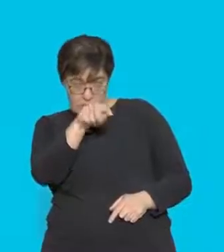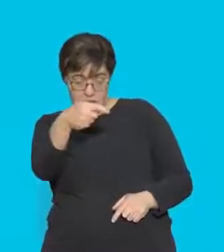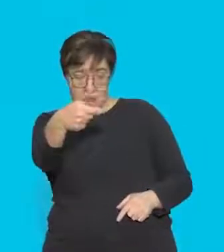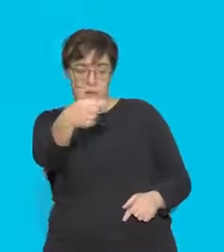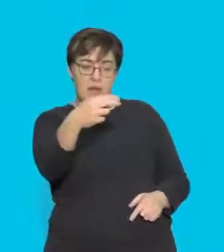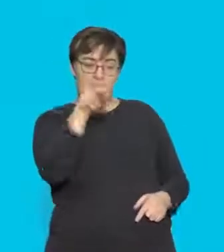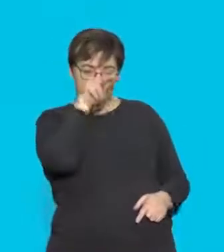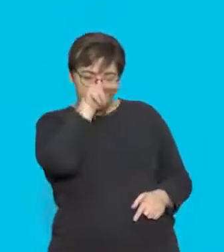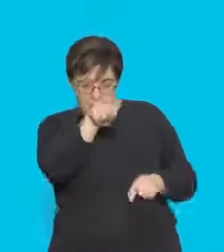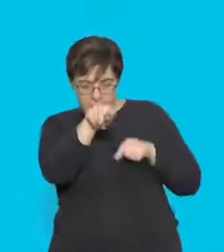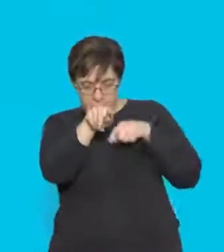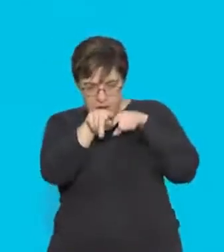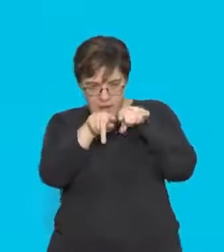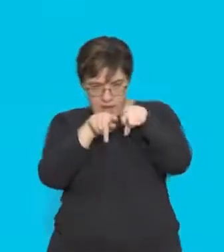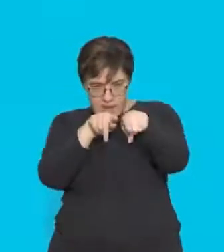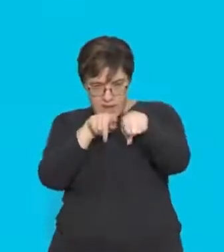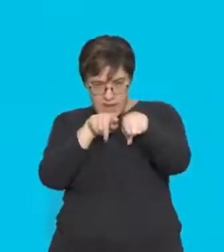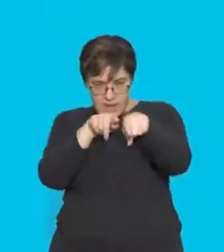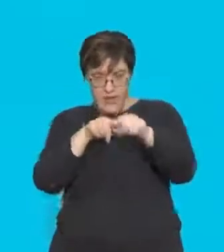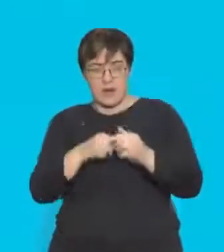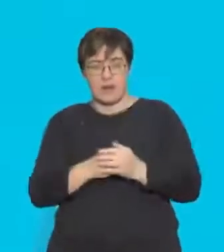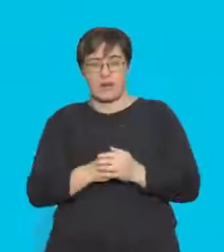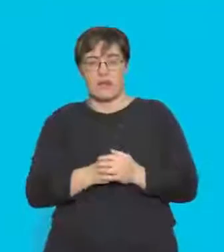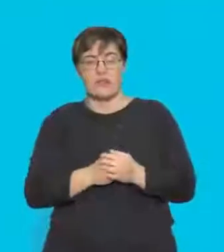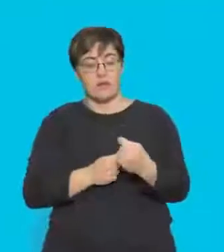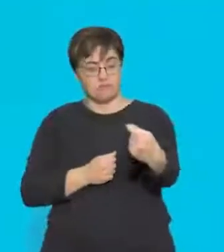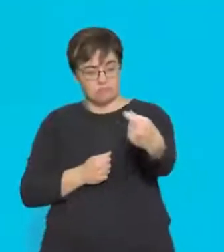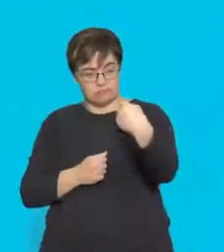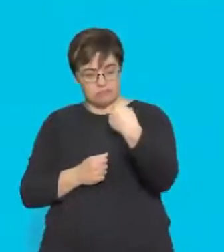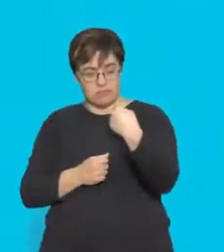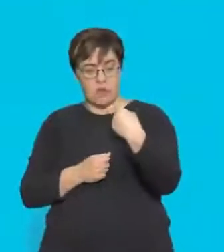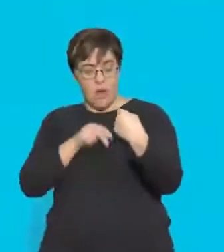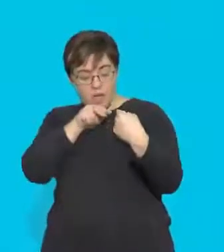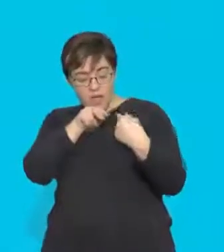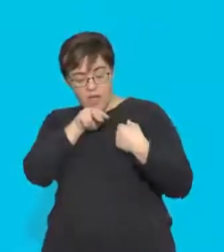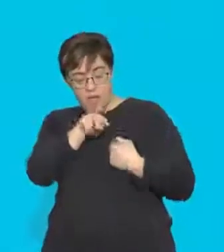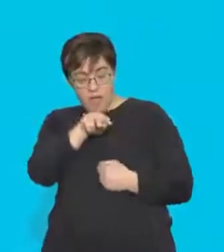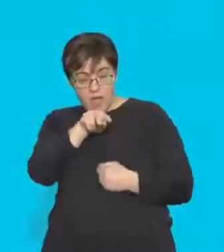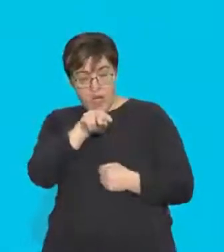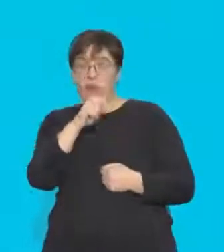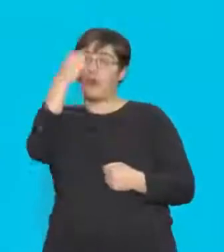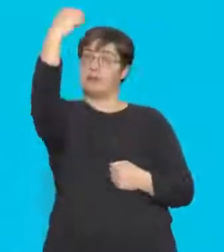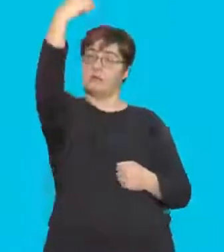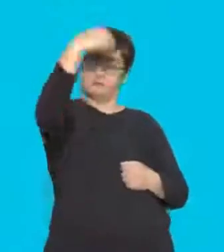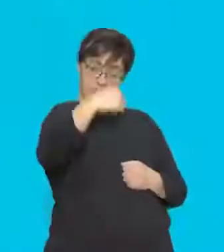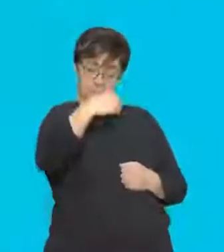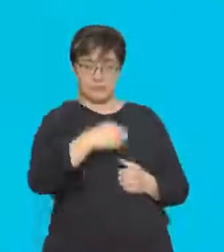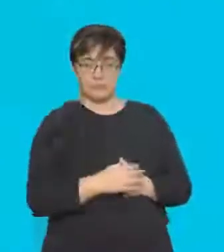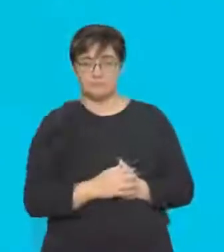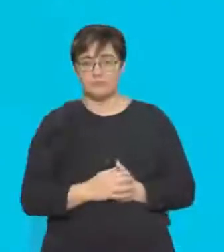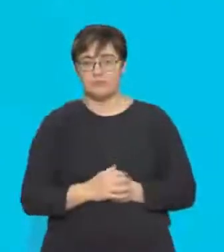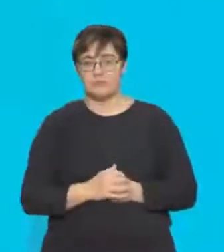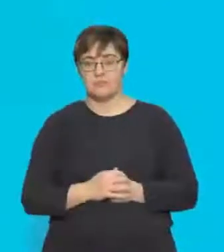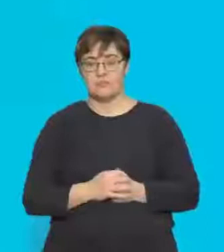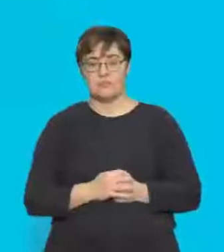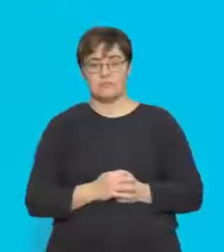the conductor. Now, what effect is that going to have? Well, it's going to produce a magnetic field